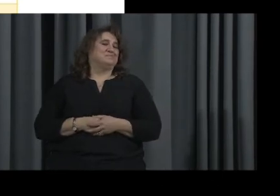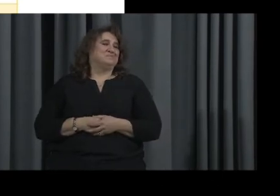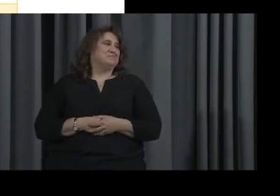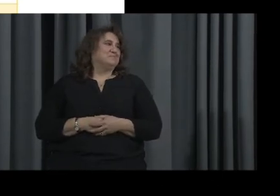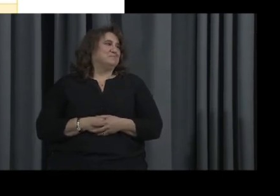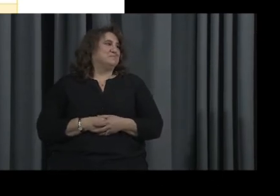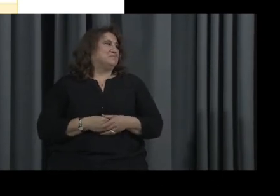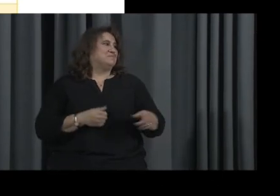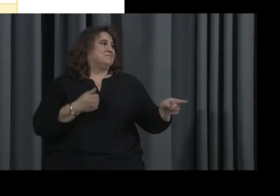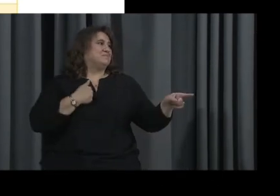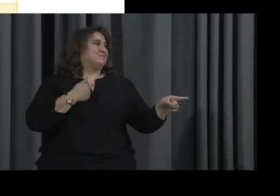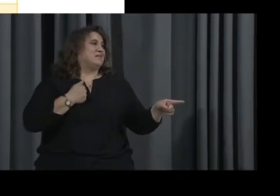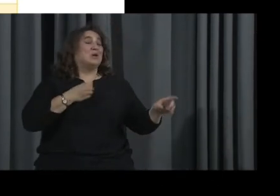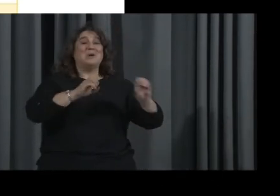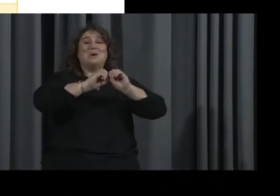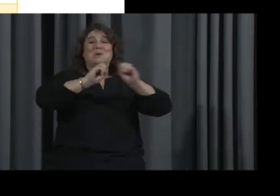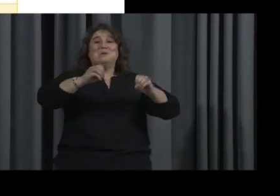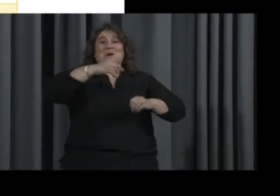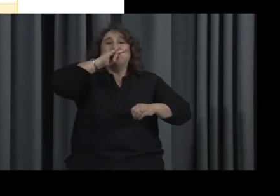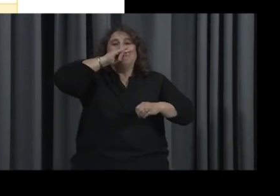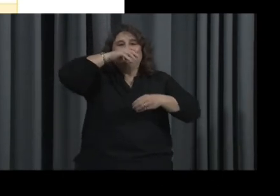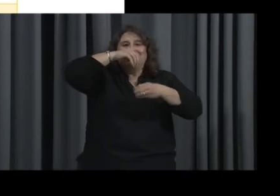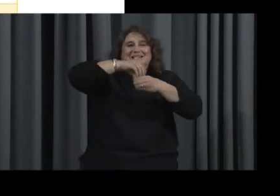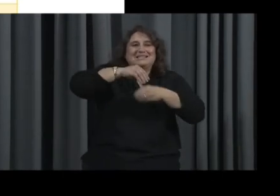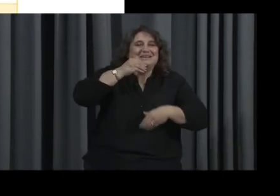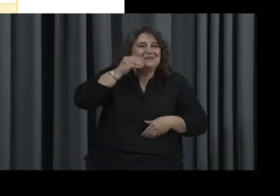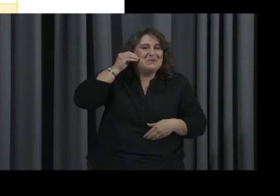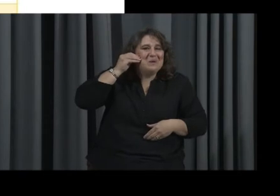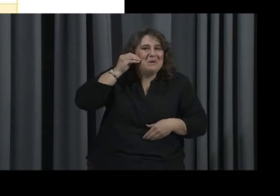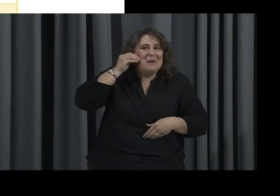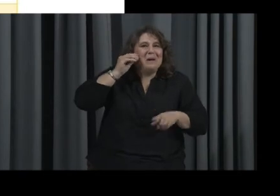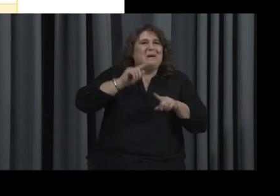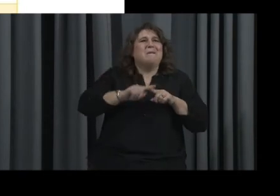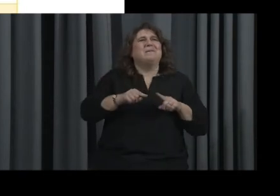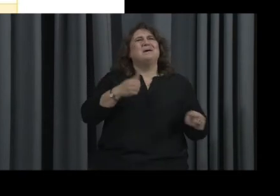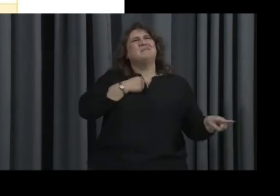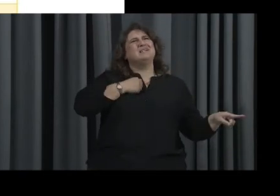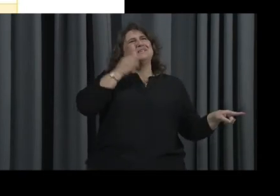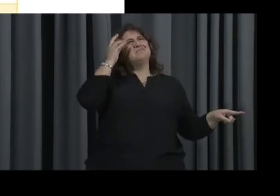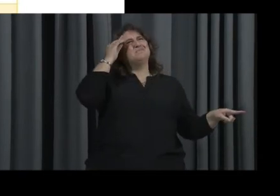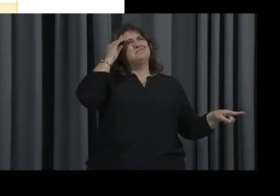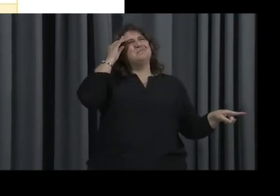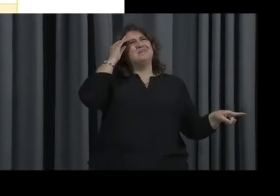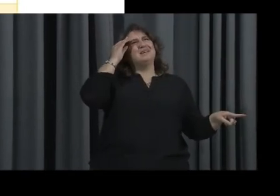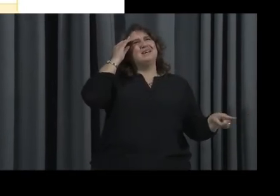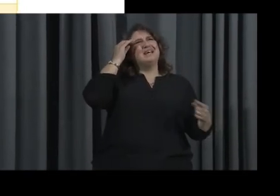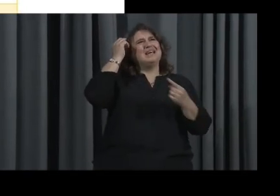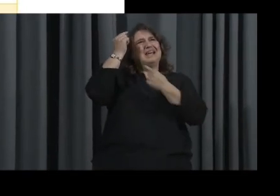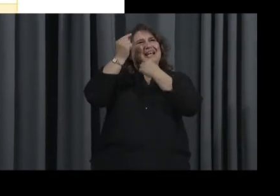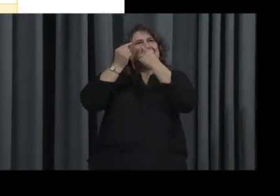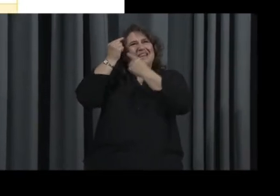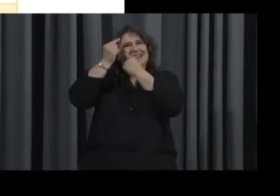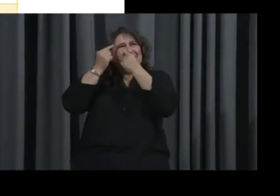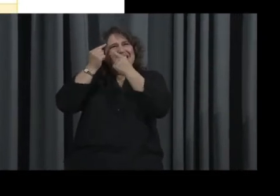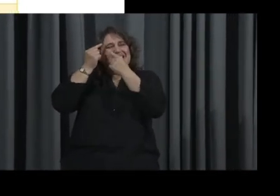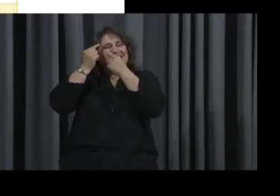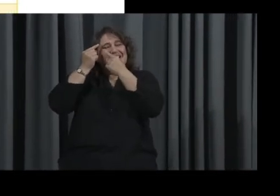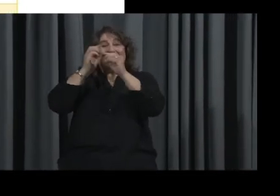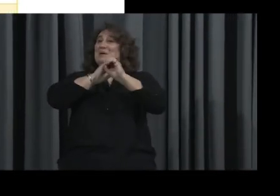I have no little kids in the house, but I'm not sure that after thinking about that, but I'm going to stick with it. No little kids in the house.